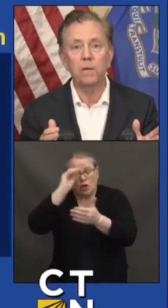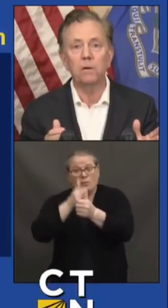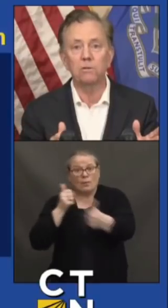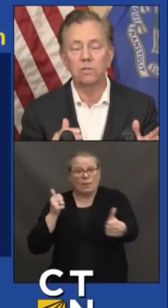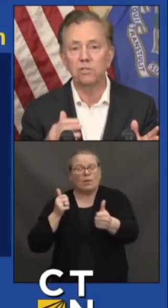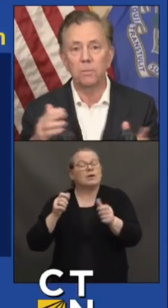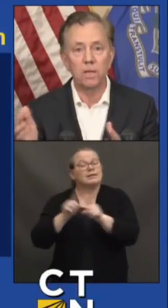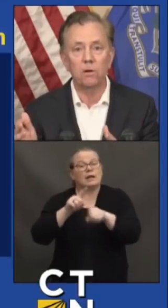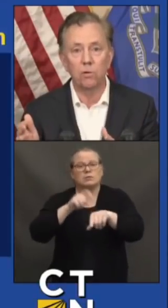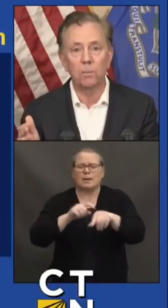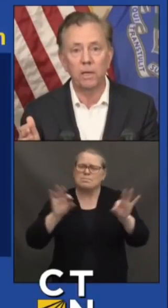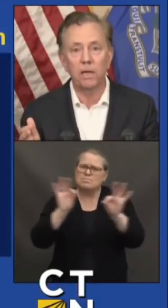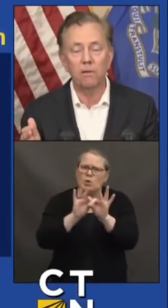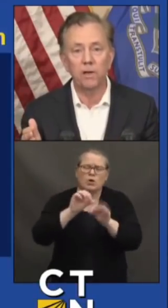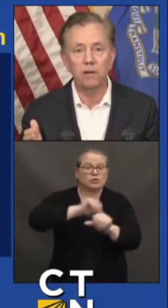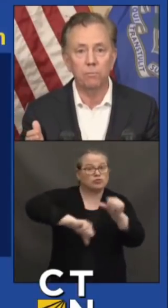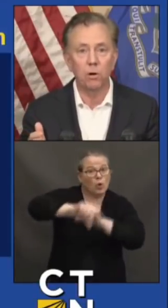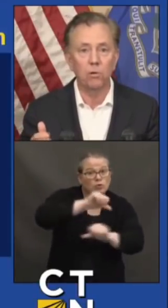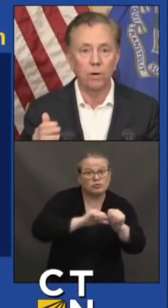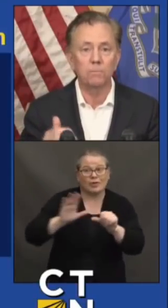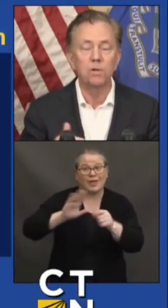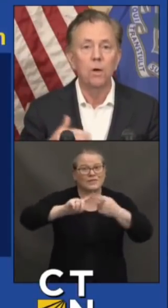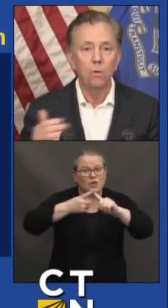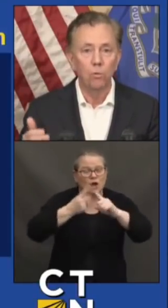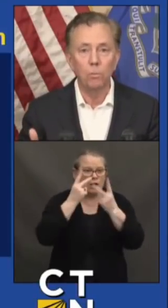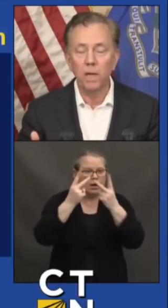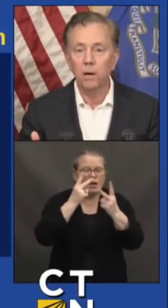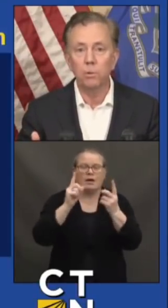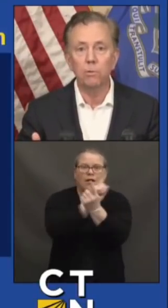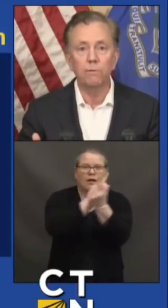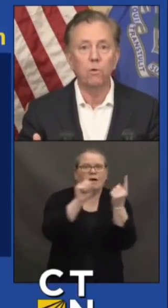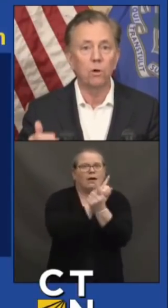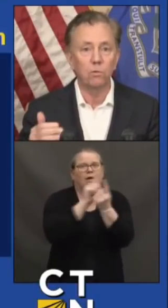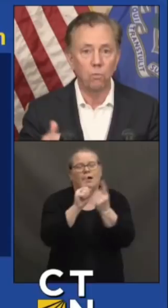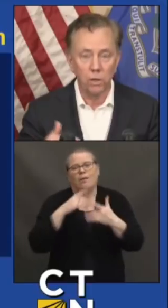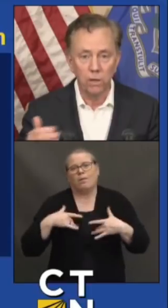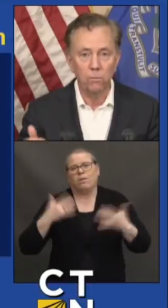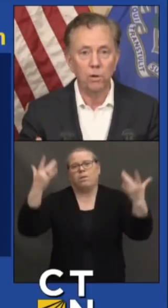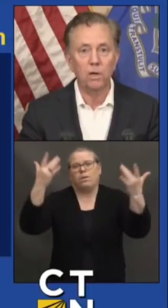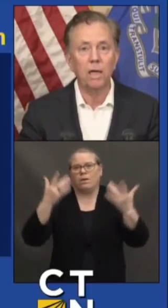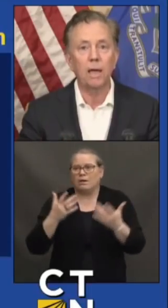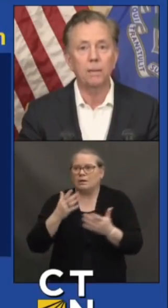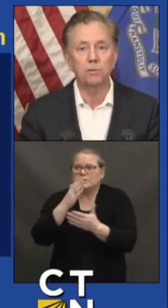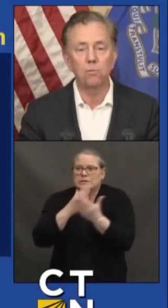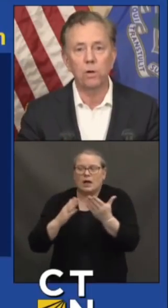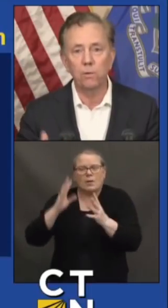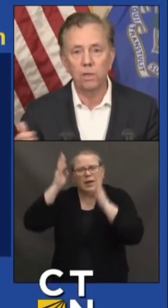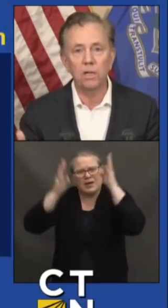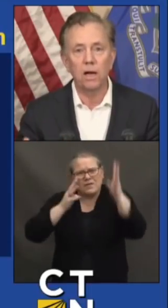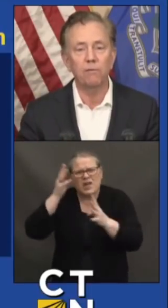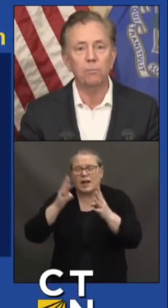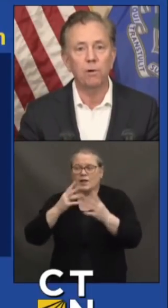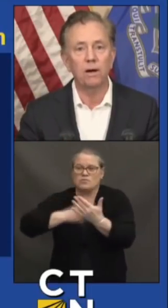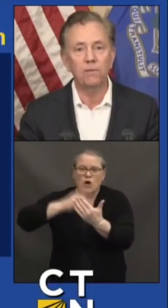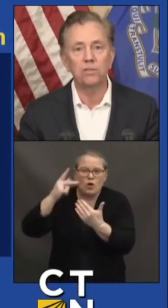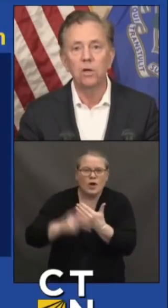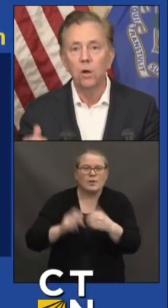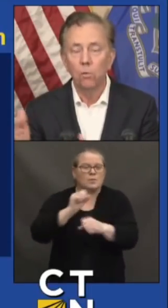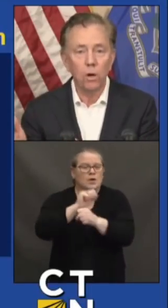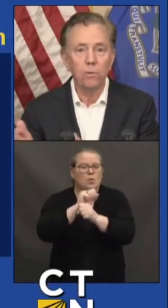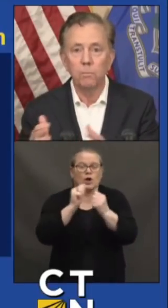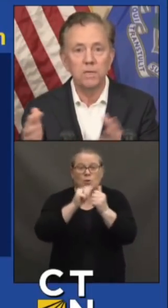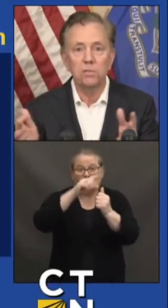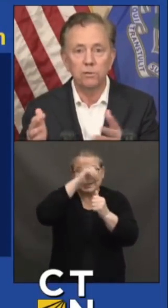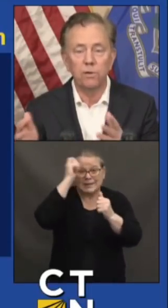with their peers and some of the incredibly innovative programs we'll be able to afford, working with our camps, working with the not-for-profits,